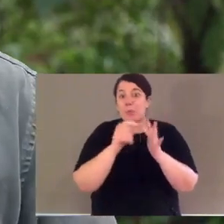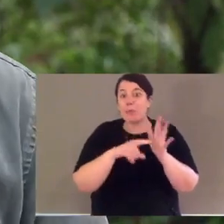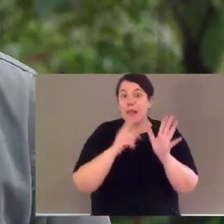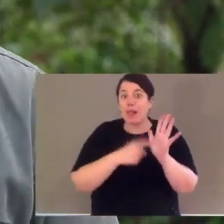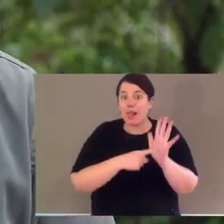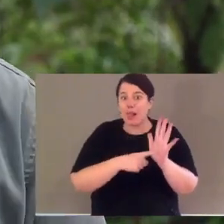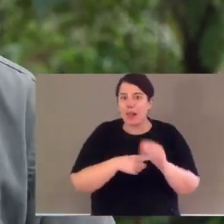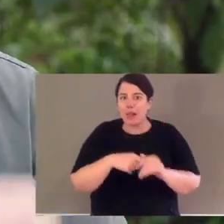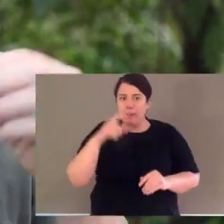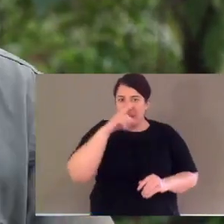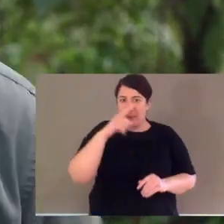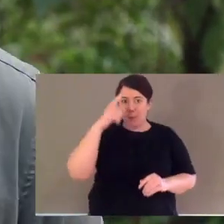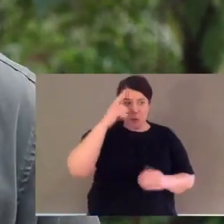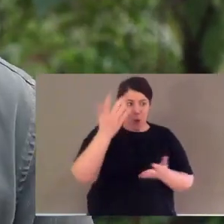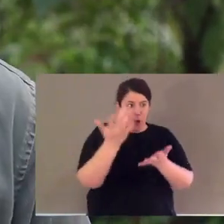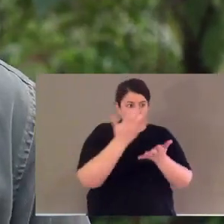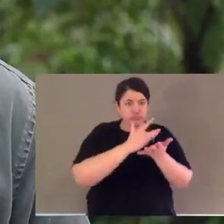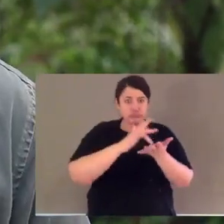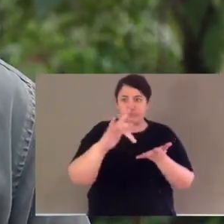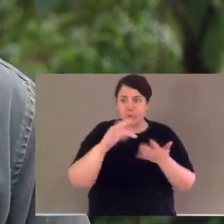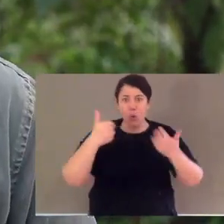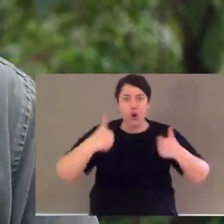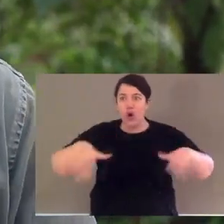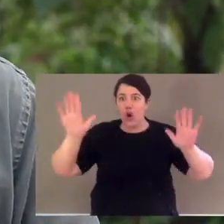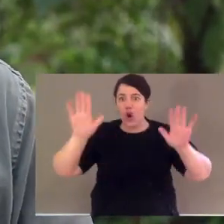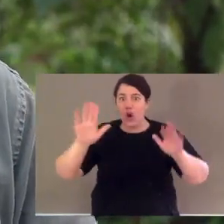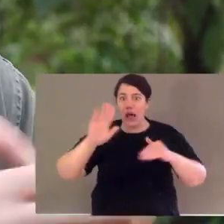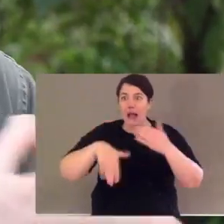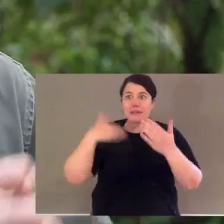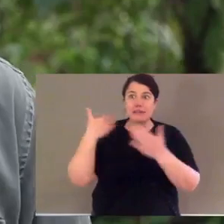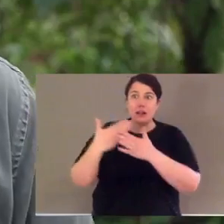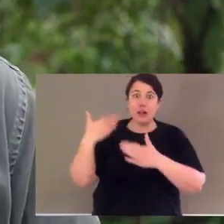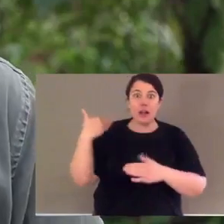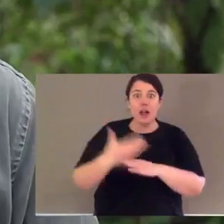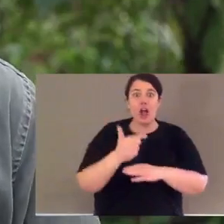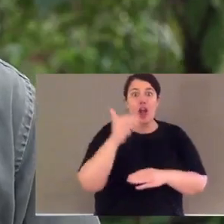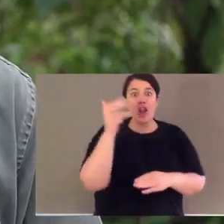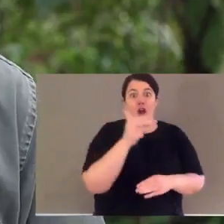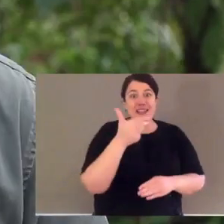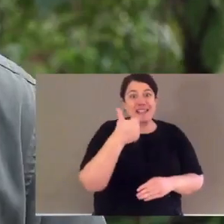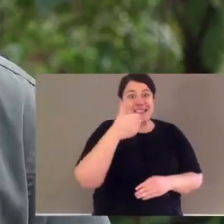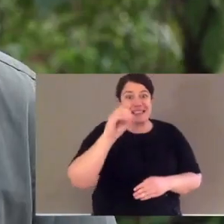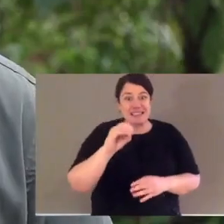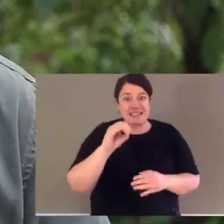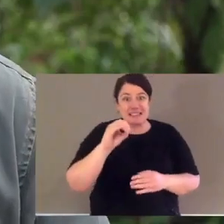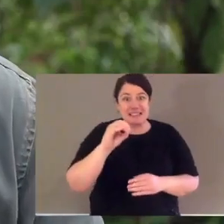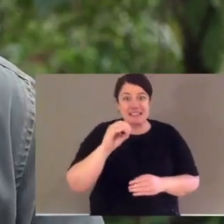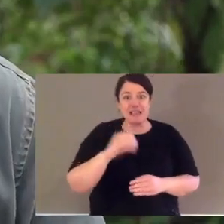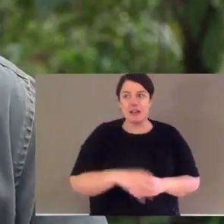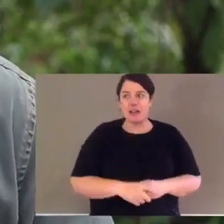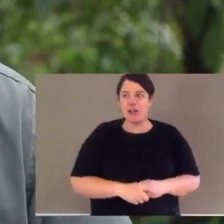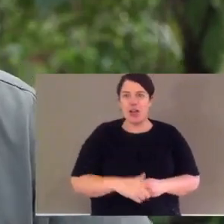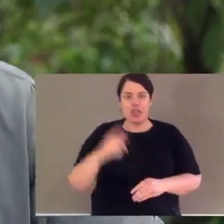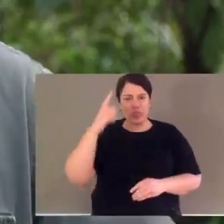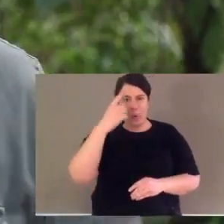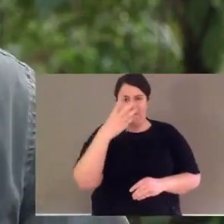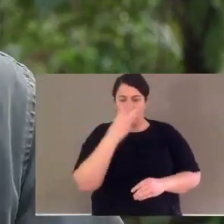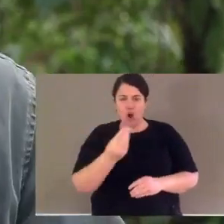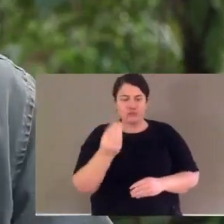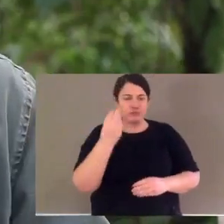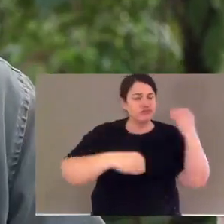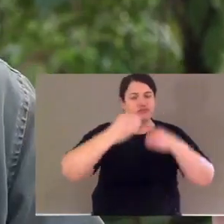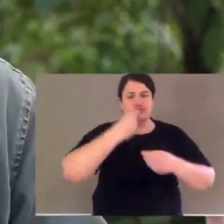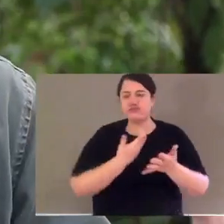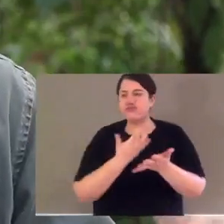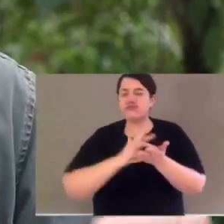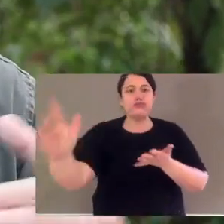they were presumed extinct until around the 1960s. It was thought that the fox had annihilated